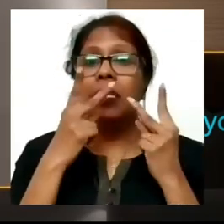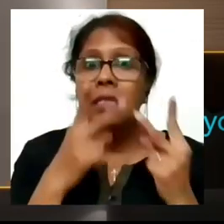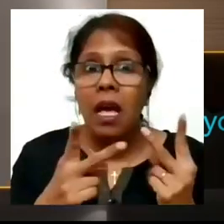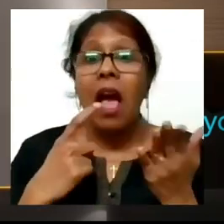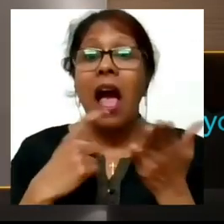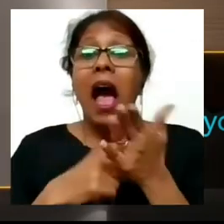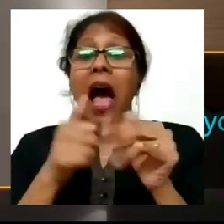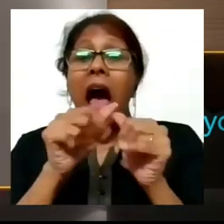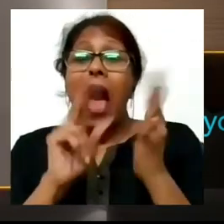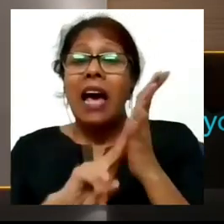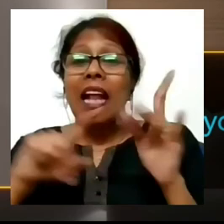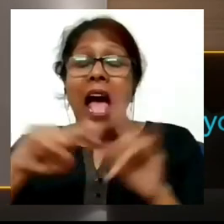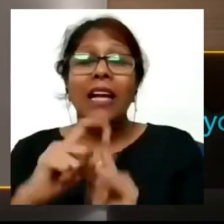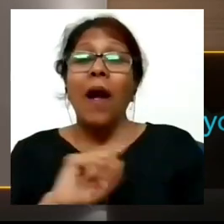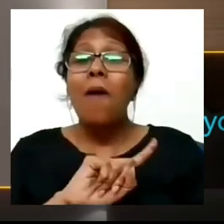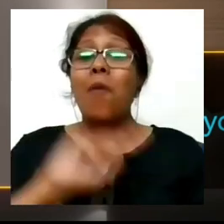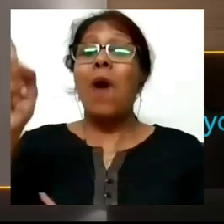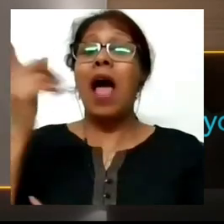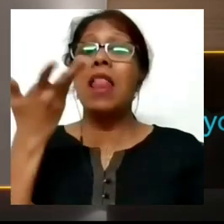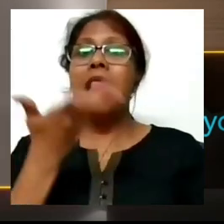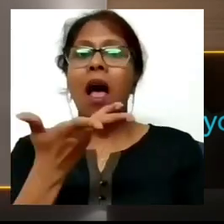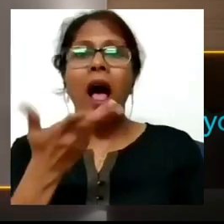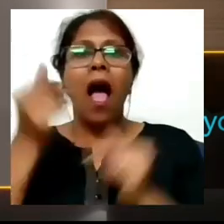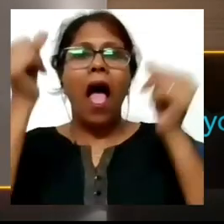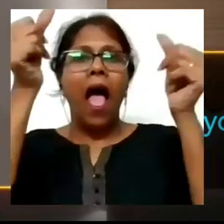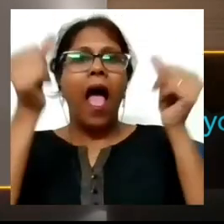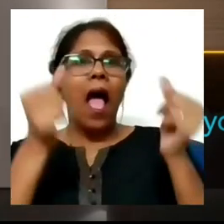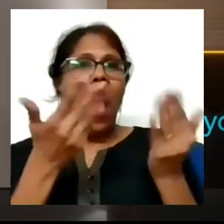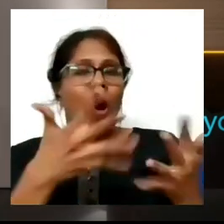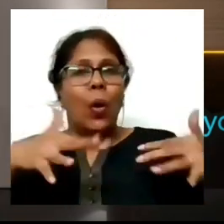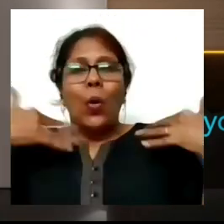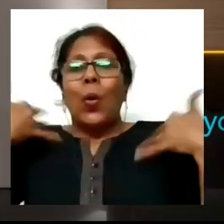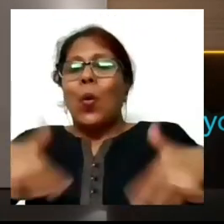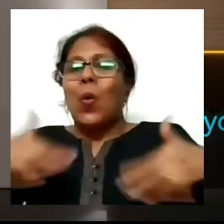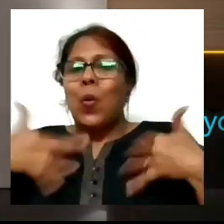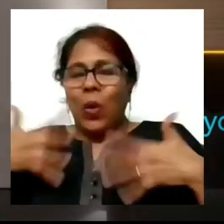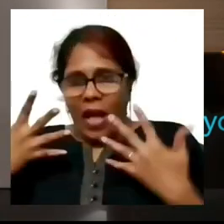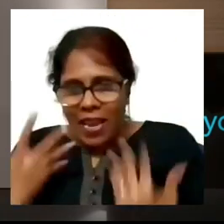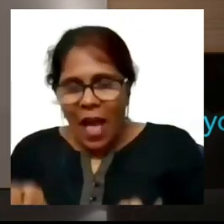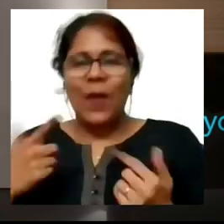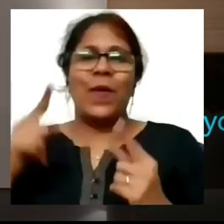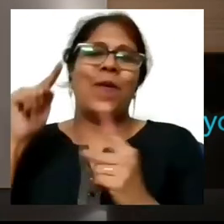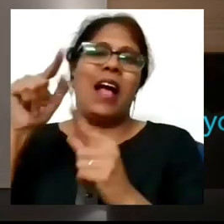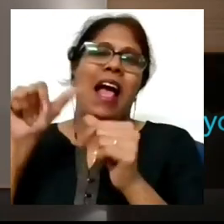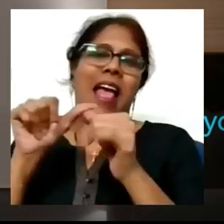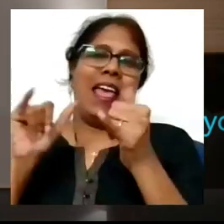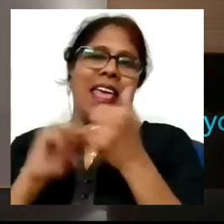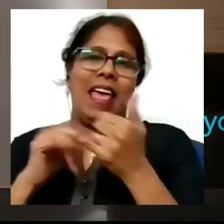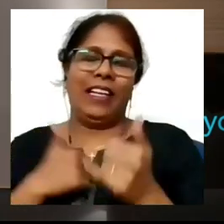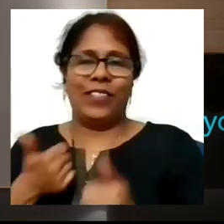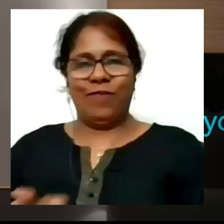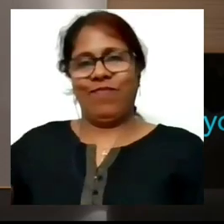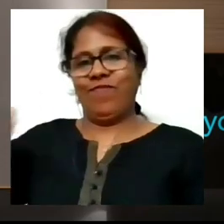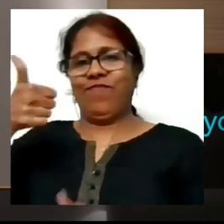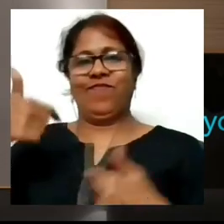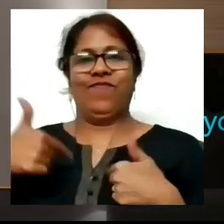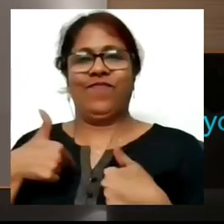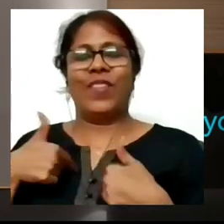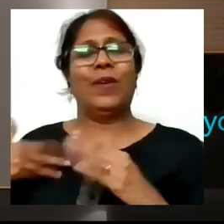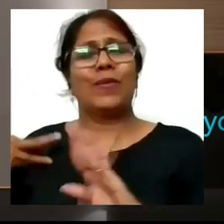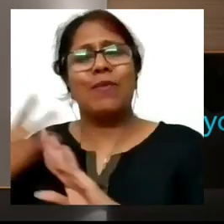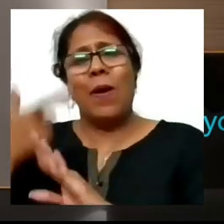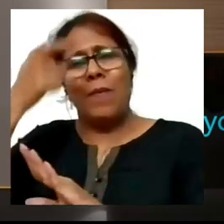one in the exam and I'm now an IS officer and I work on all of those issues that I always wanted to work I have